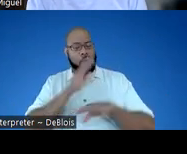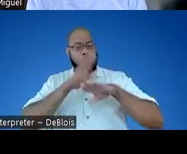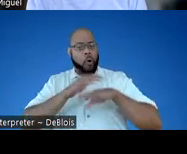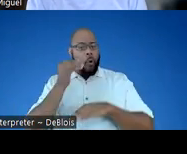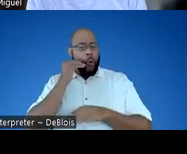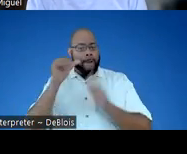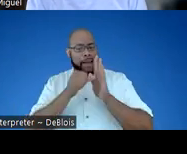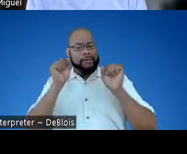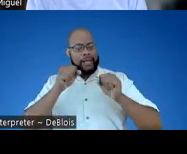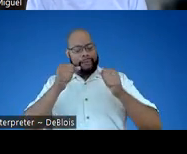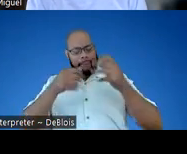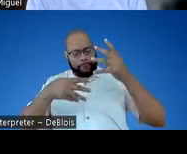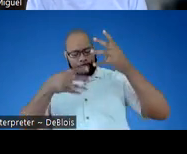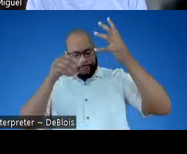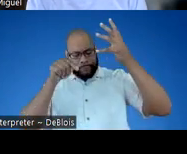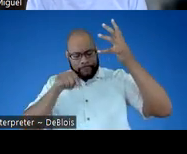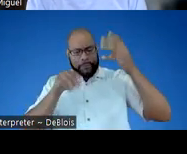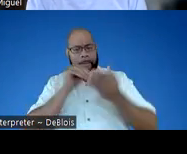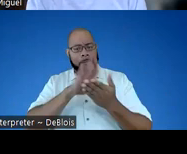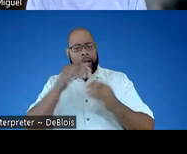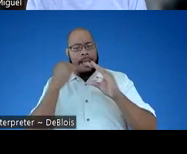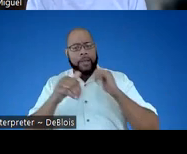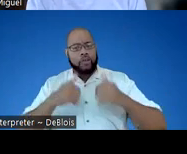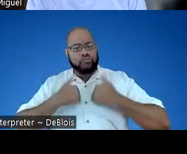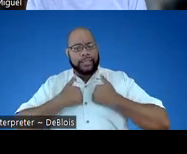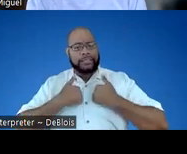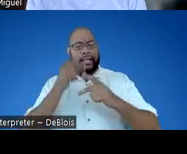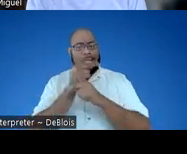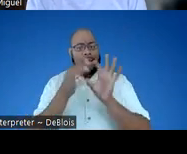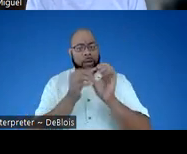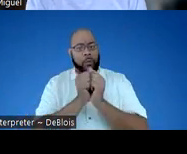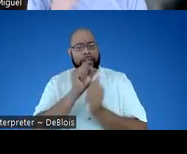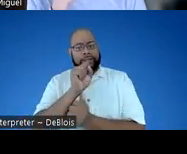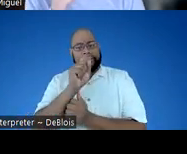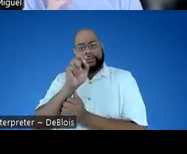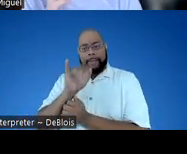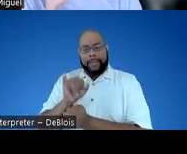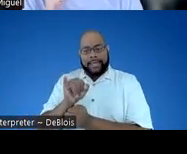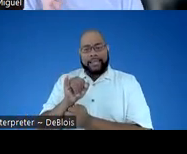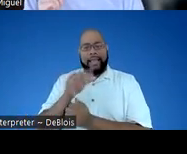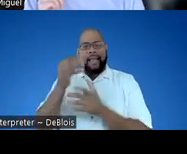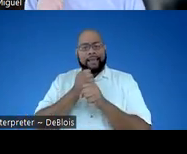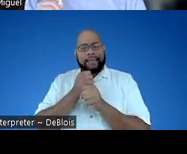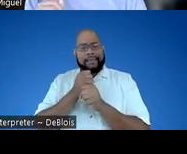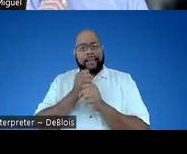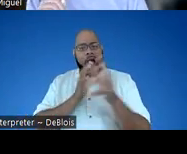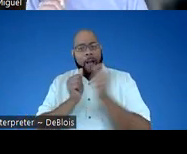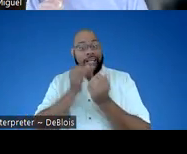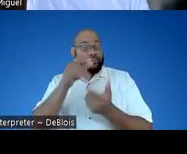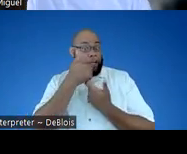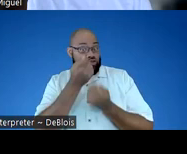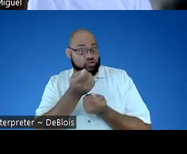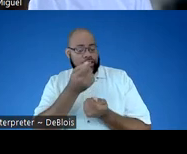homepage where you can go down and put in your email address and stay connected with STEMI and get updates in our monthly newsletter if you're interested.